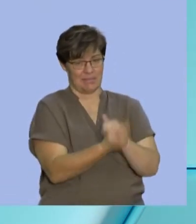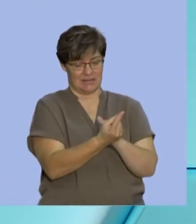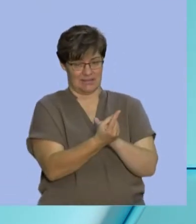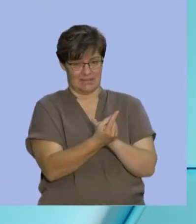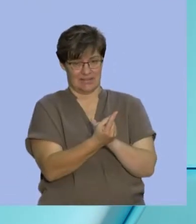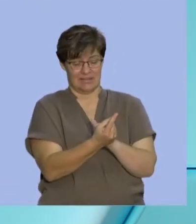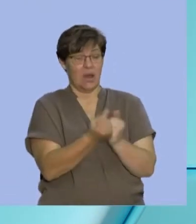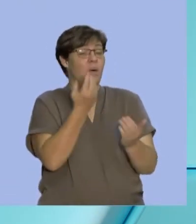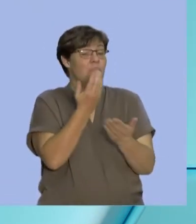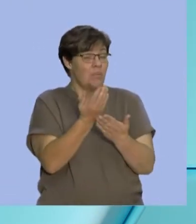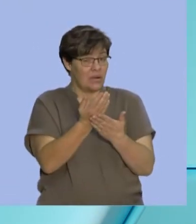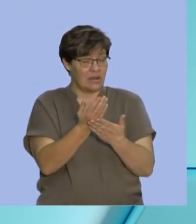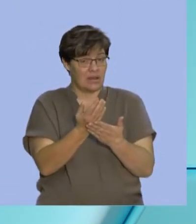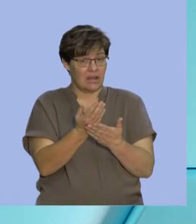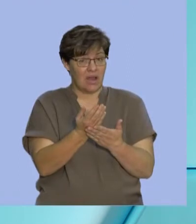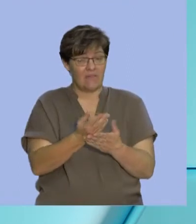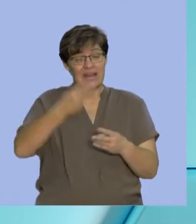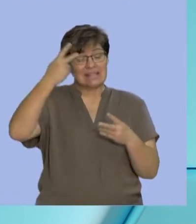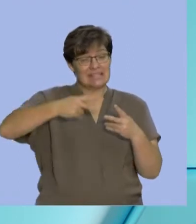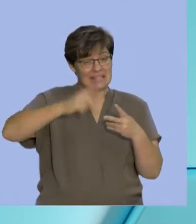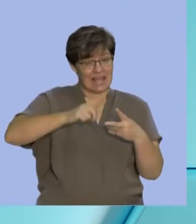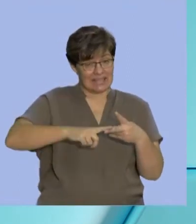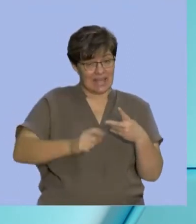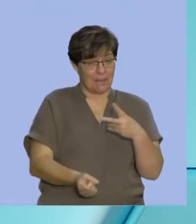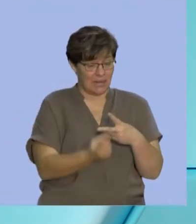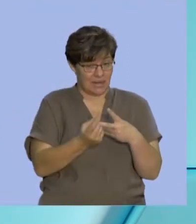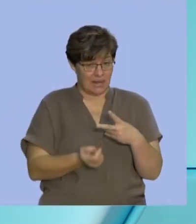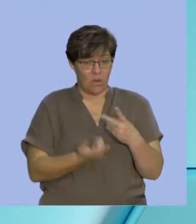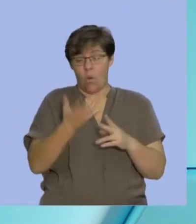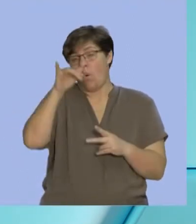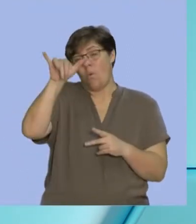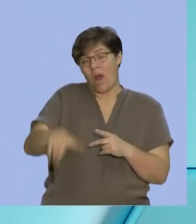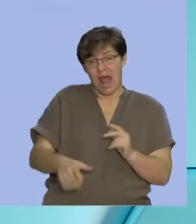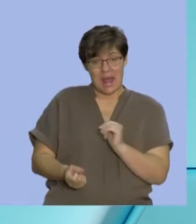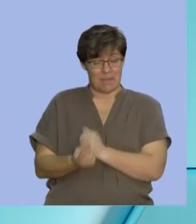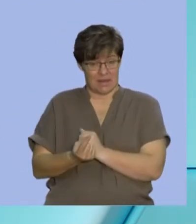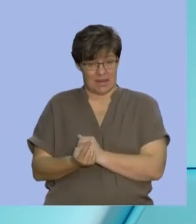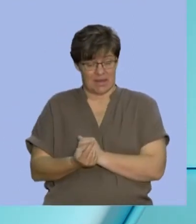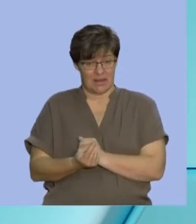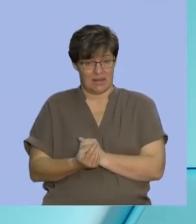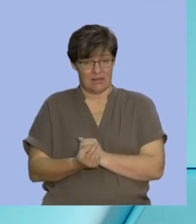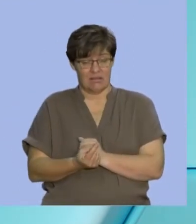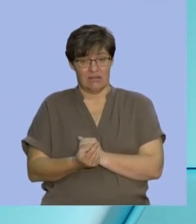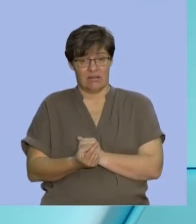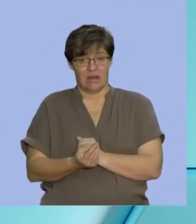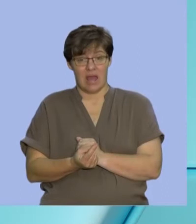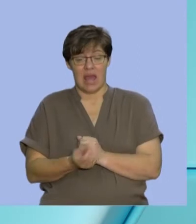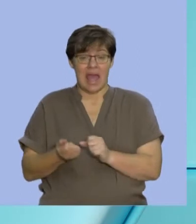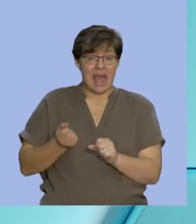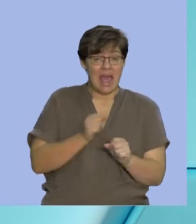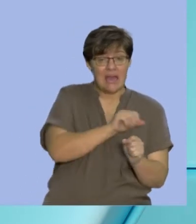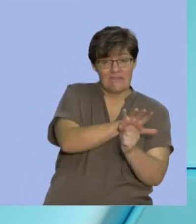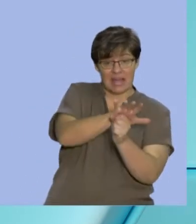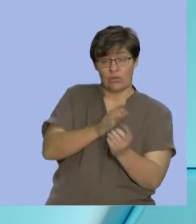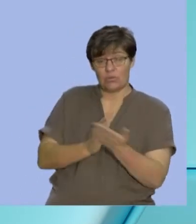probability of the second event or the Y event, if you like, is not going to be affected by the